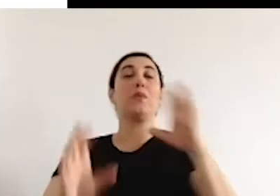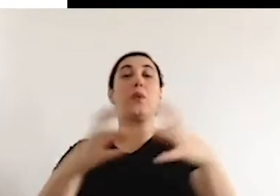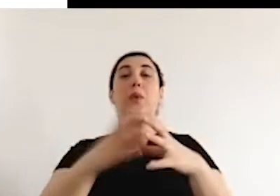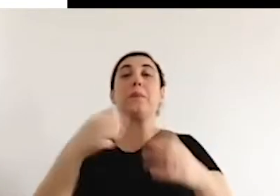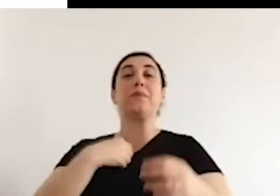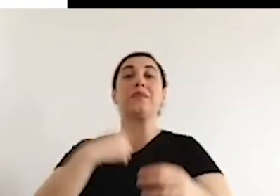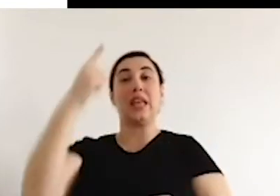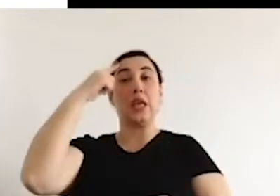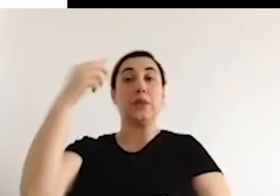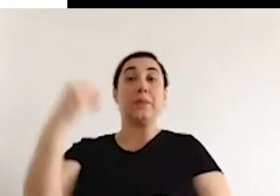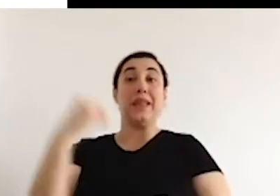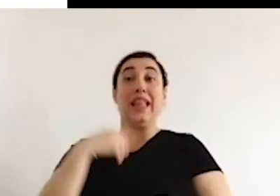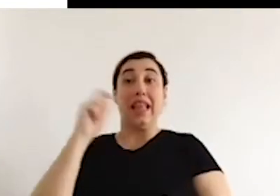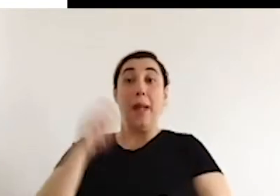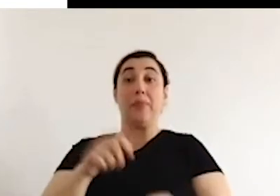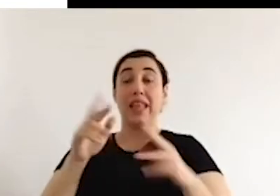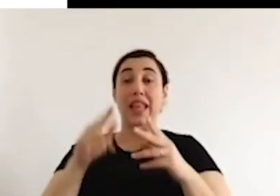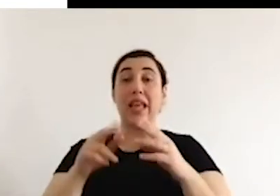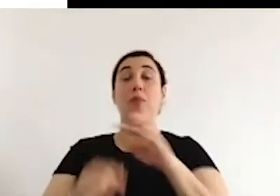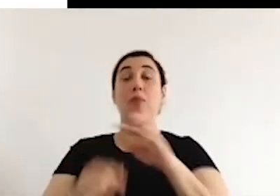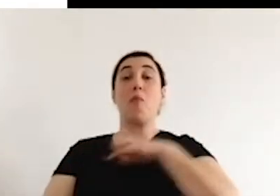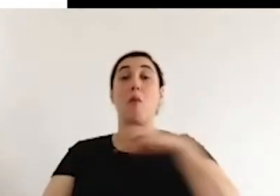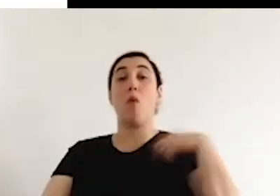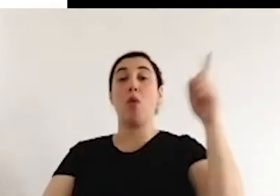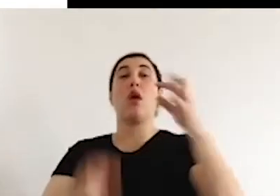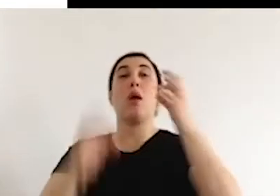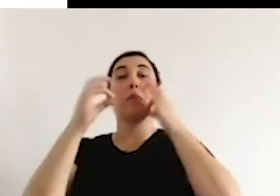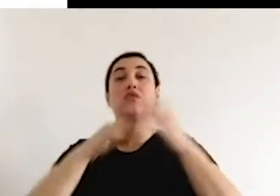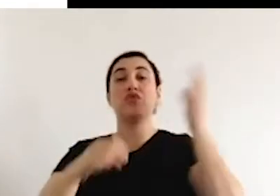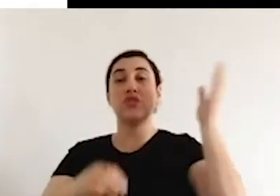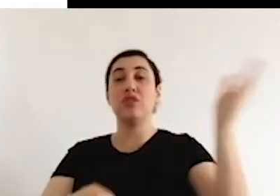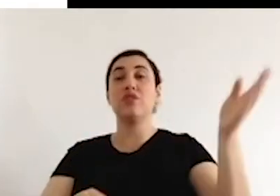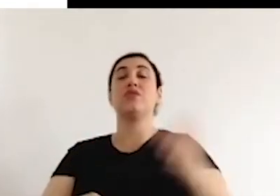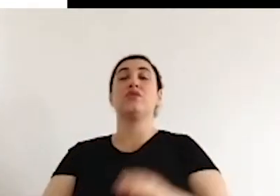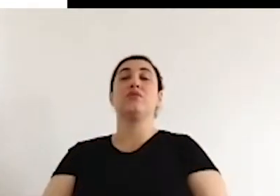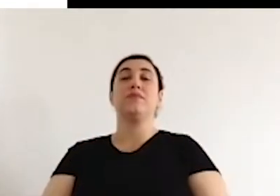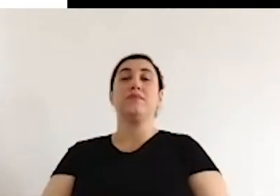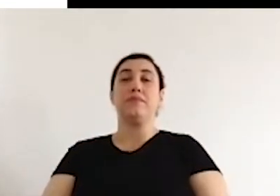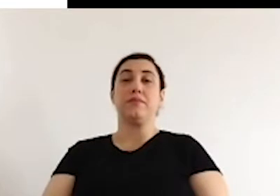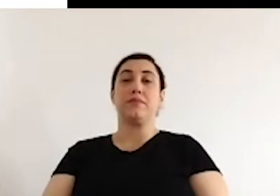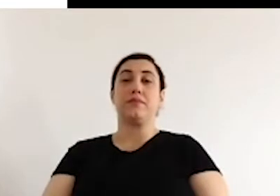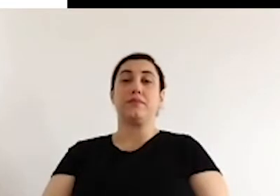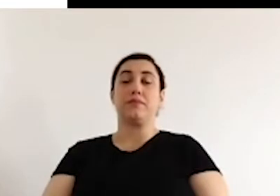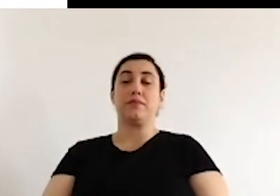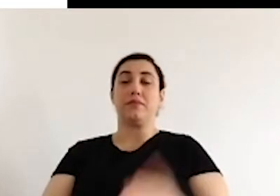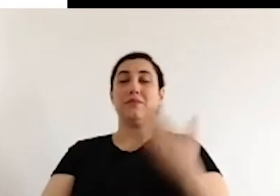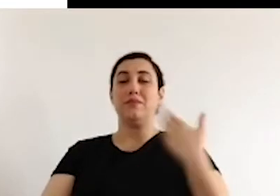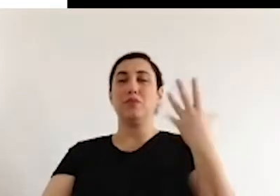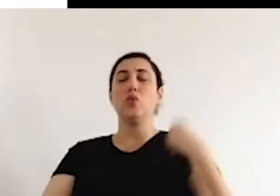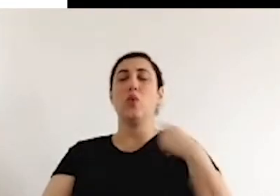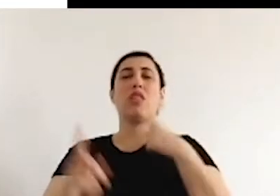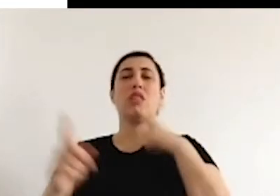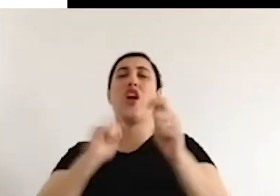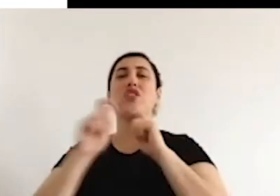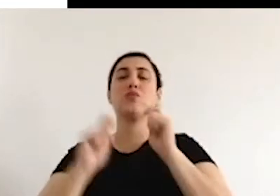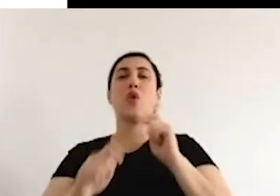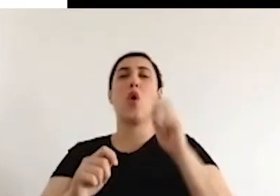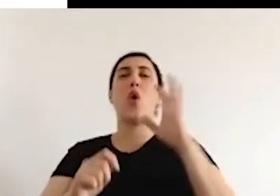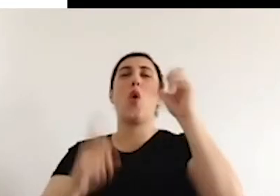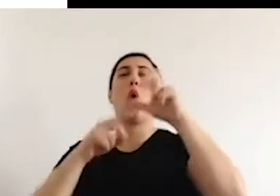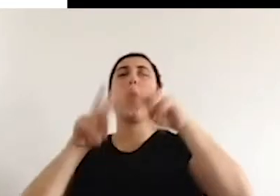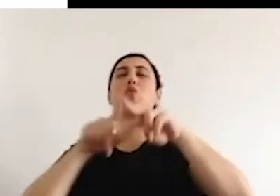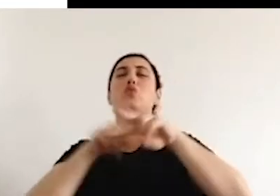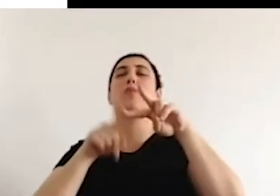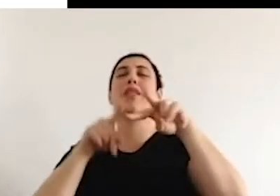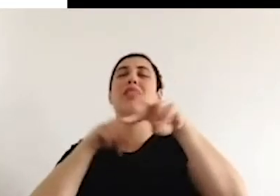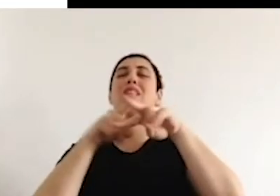As the Council of Europe has recently indicated in Poland, in Hungary, and also in the case of